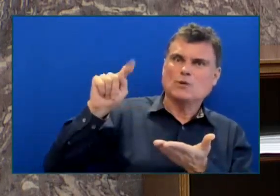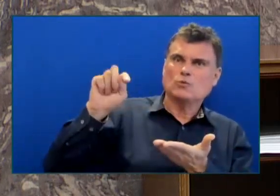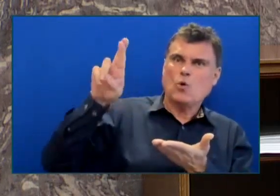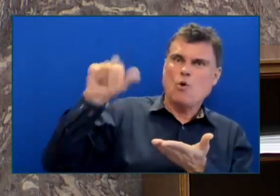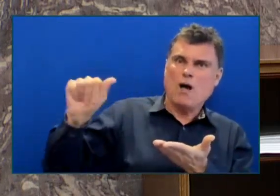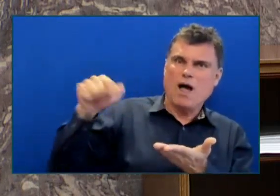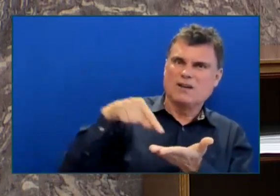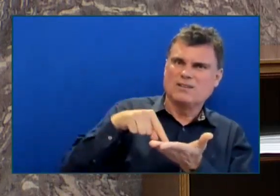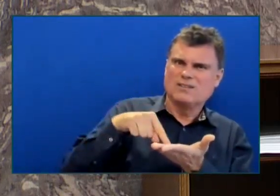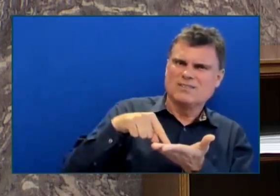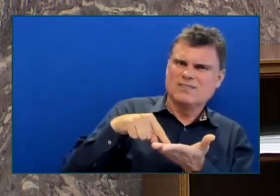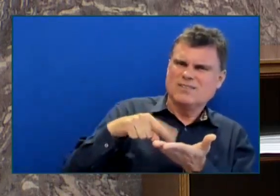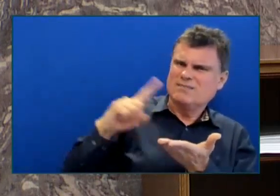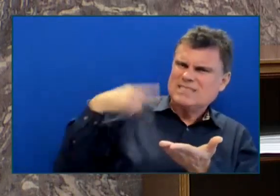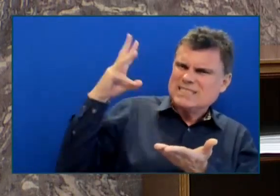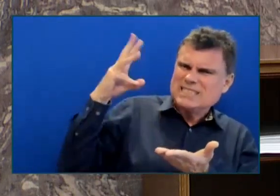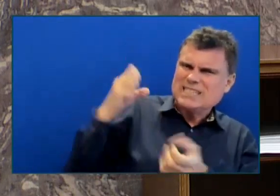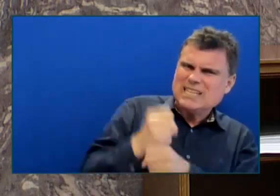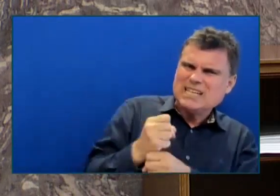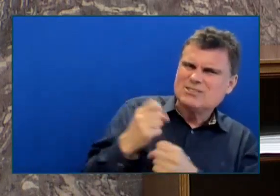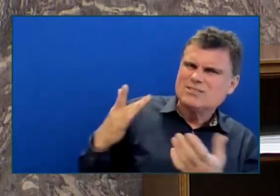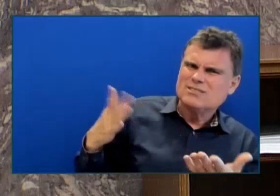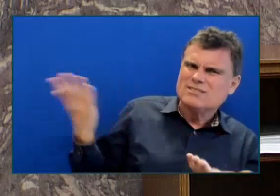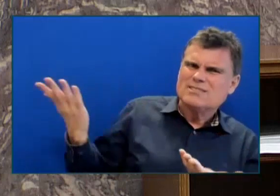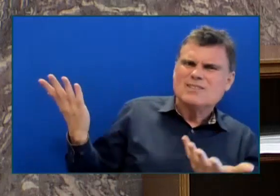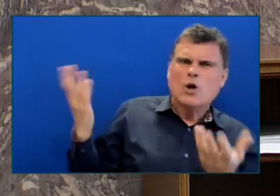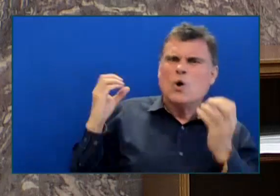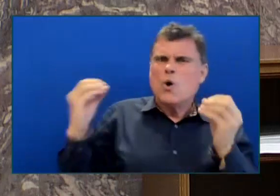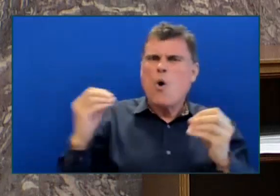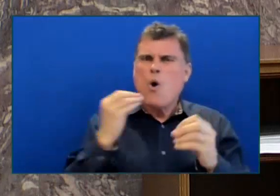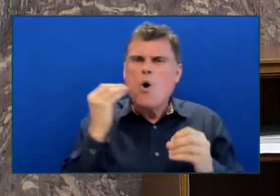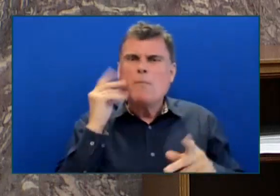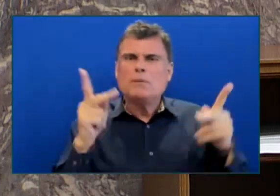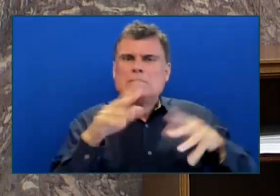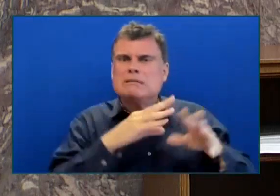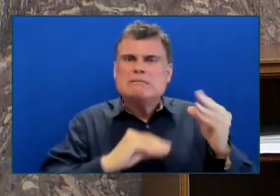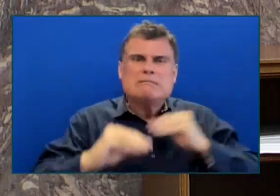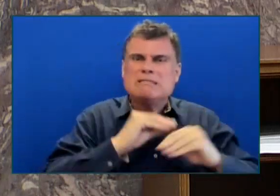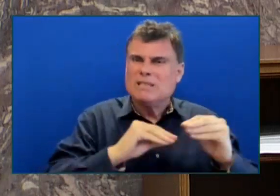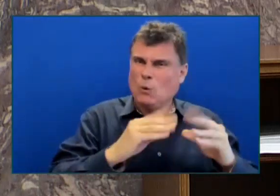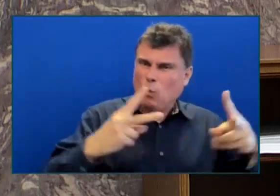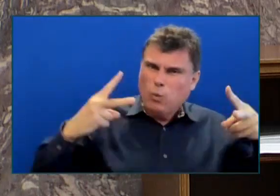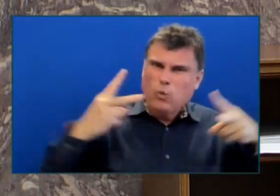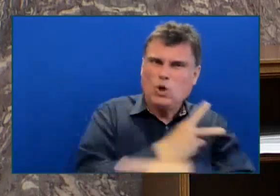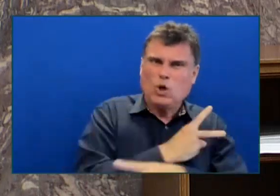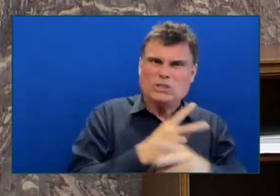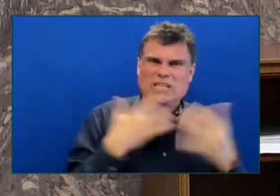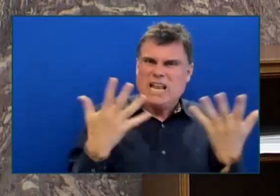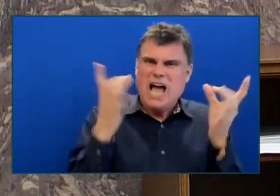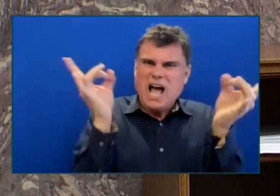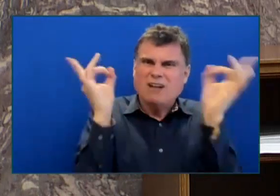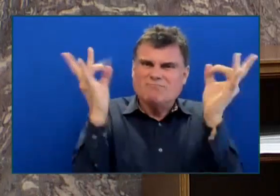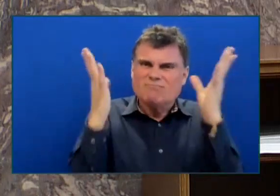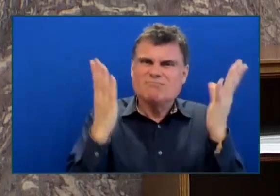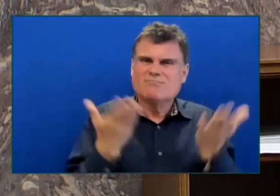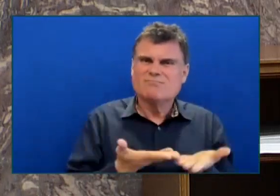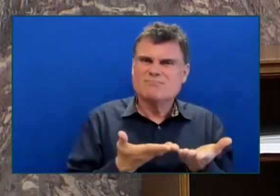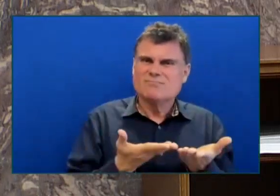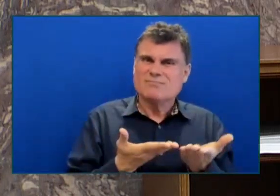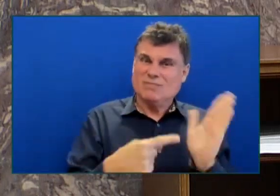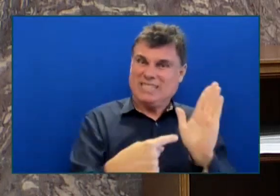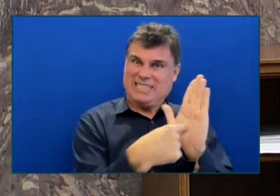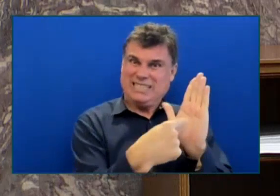as we all know. Nowhere is it more evident than in this report released today, explosive and